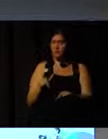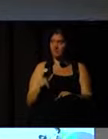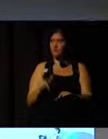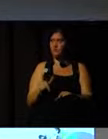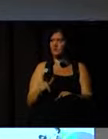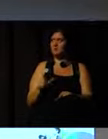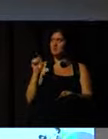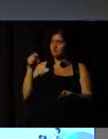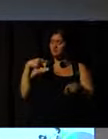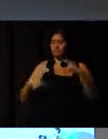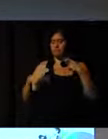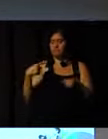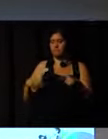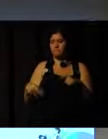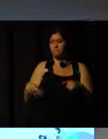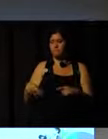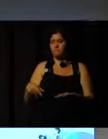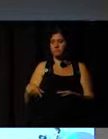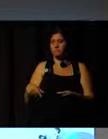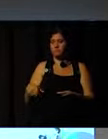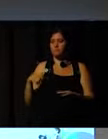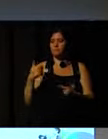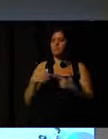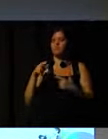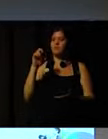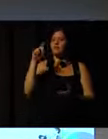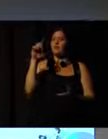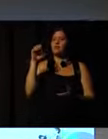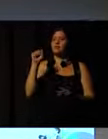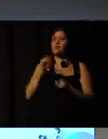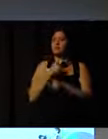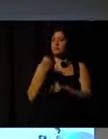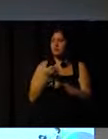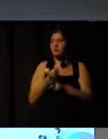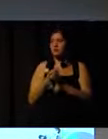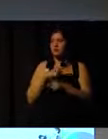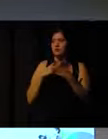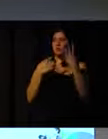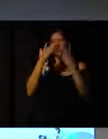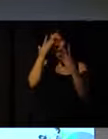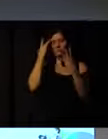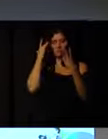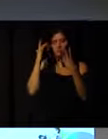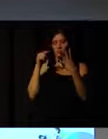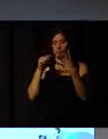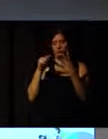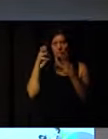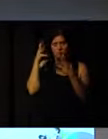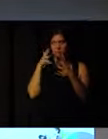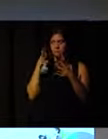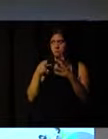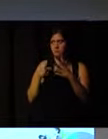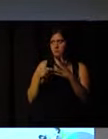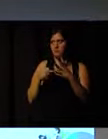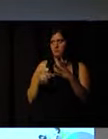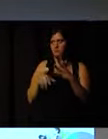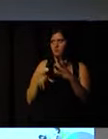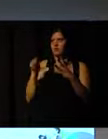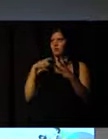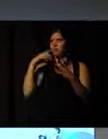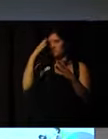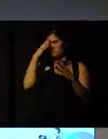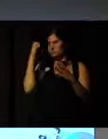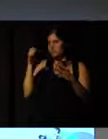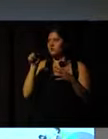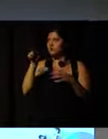internet available in that square, and discussing cases in social networks with four speakers, four